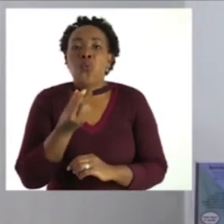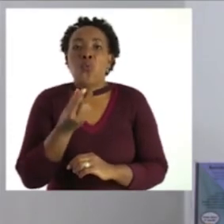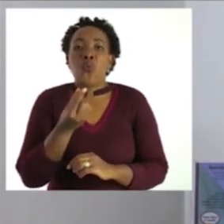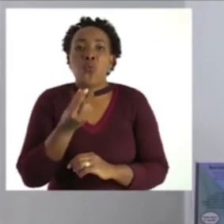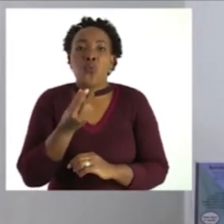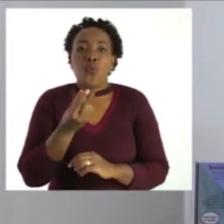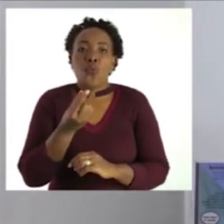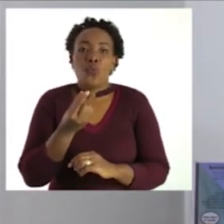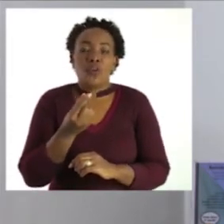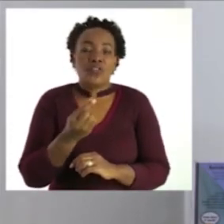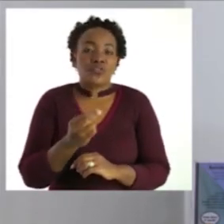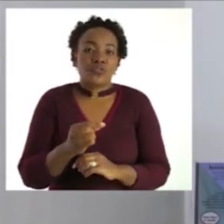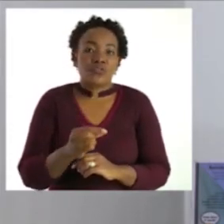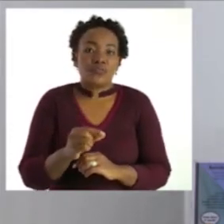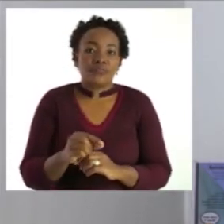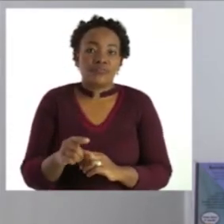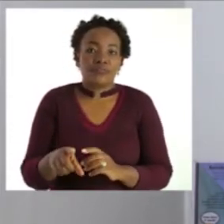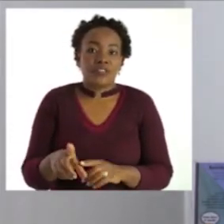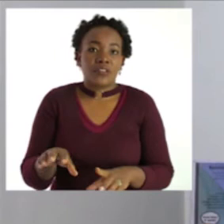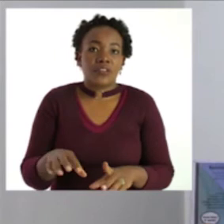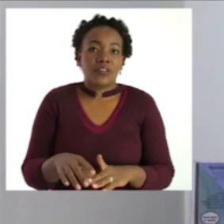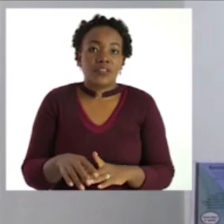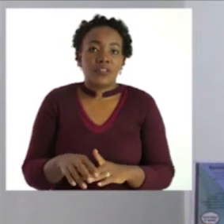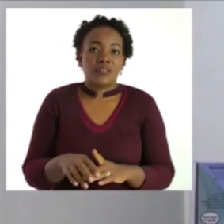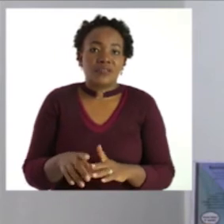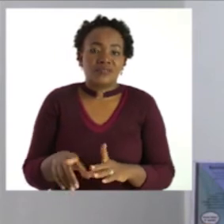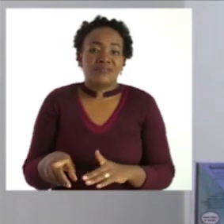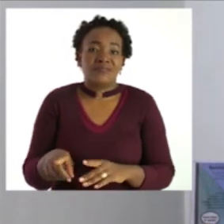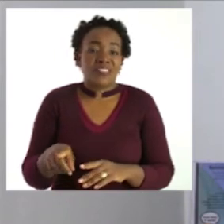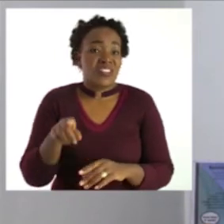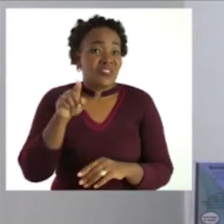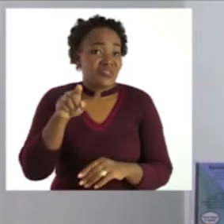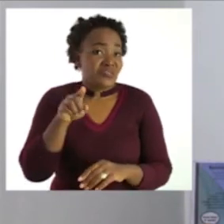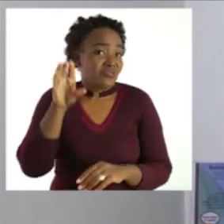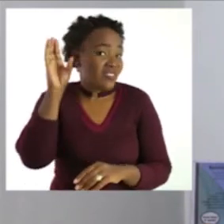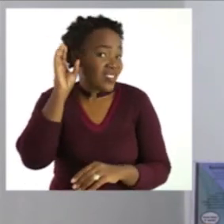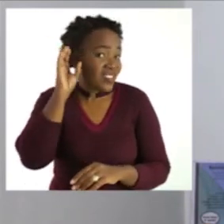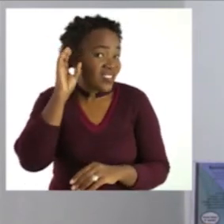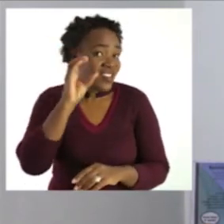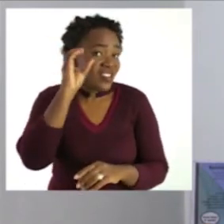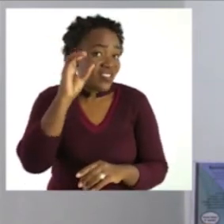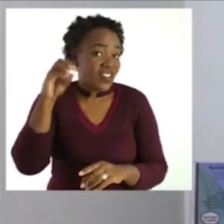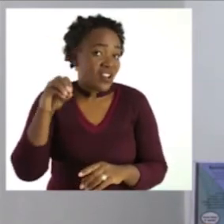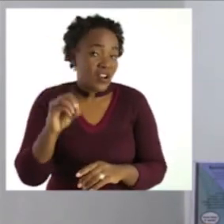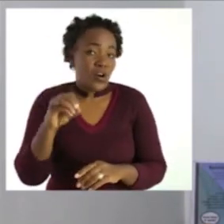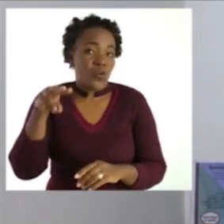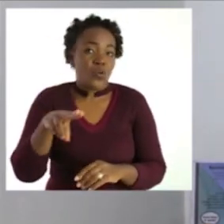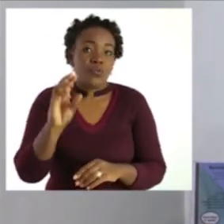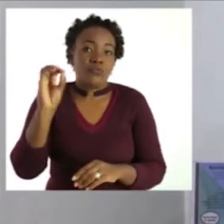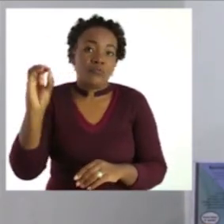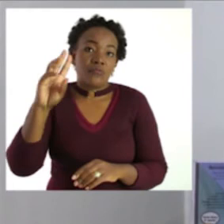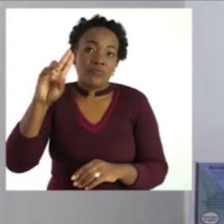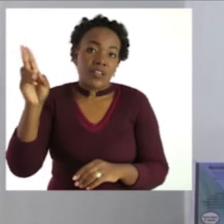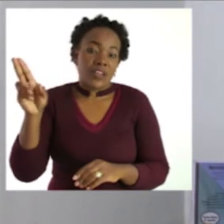blows the whistle so we say did you hear the coach blow the whistle